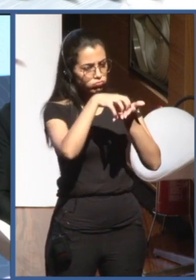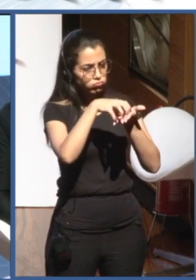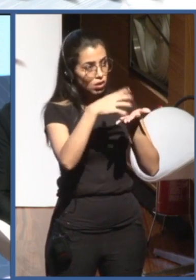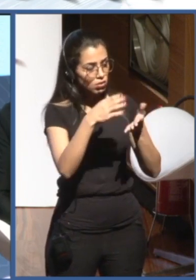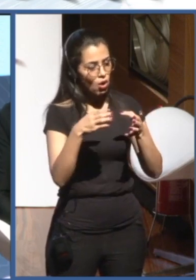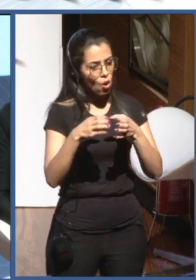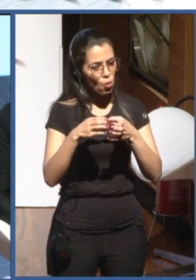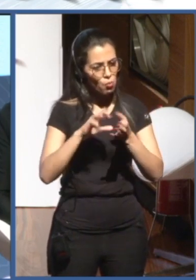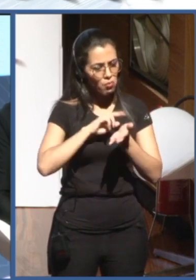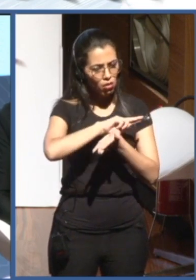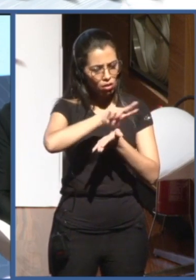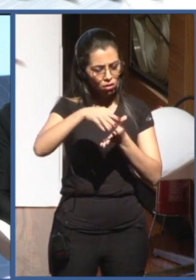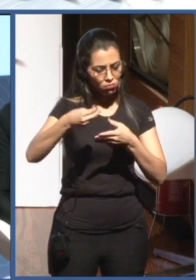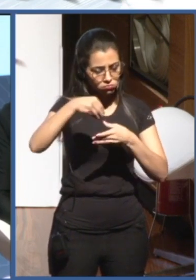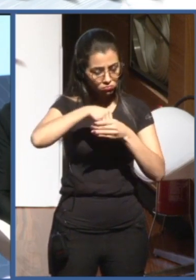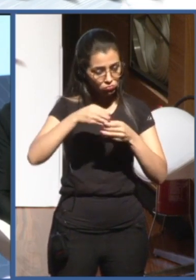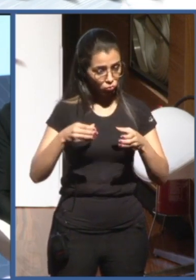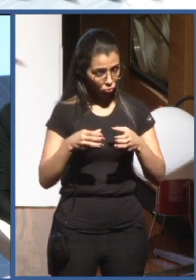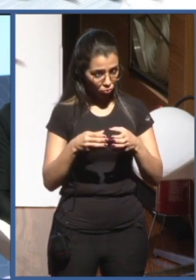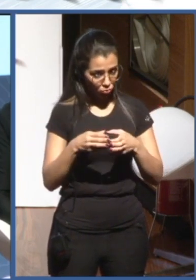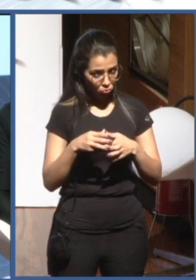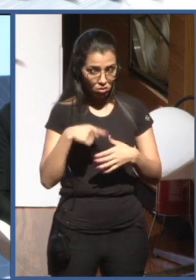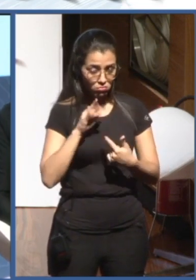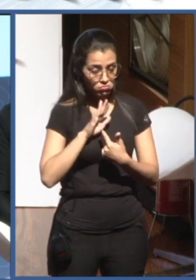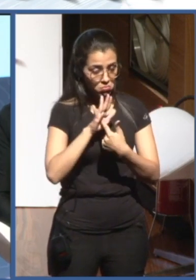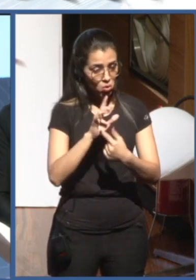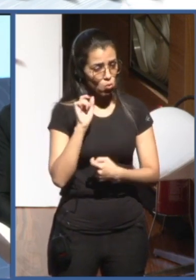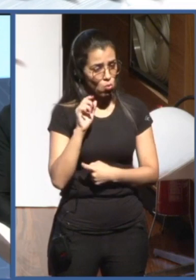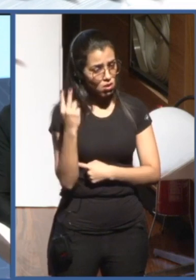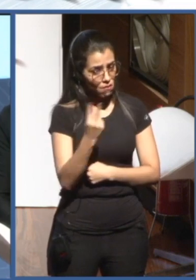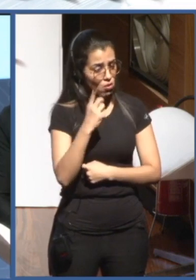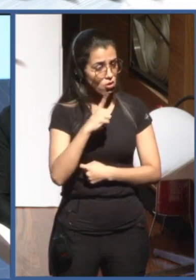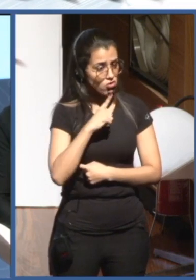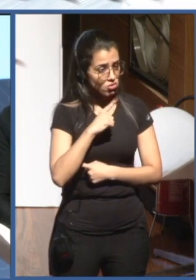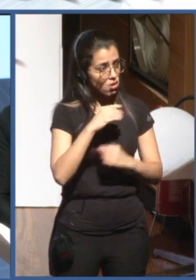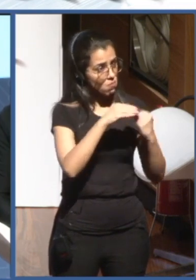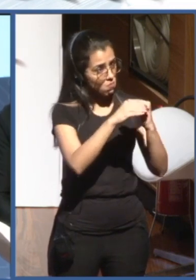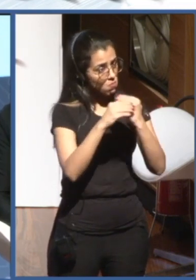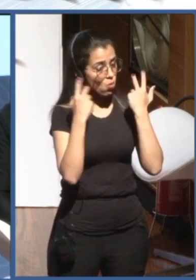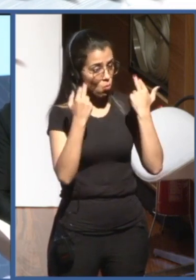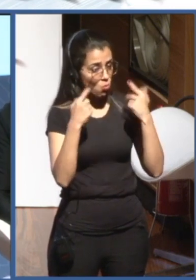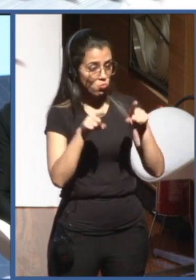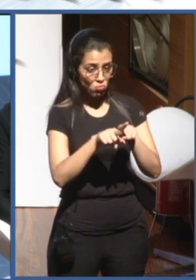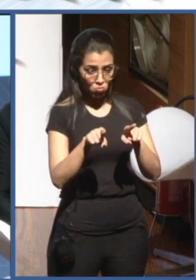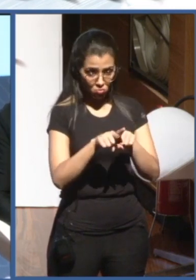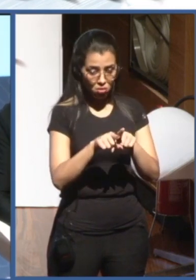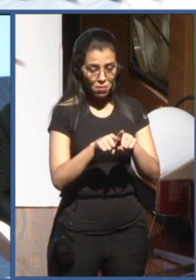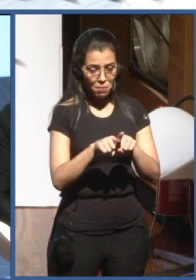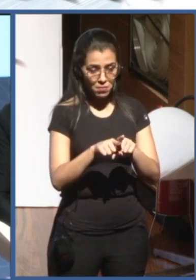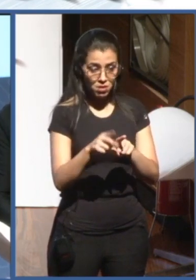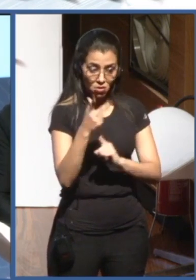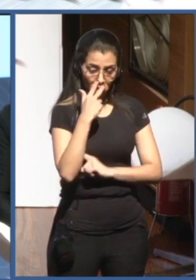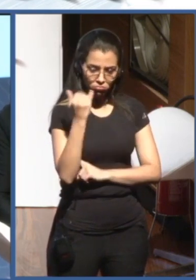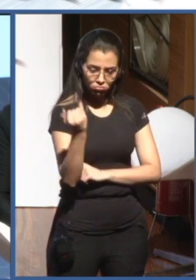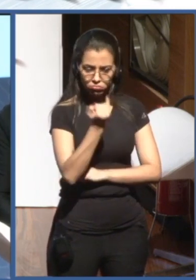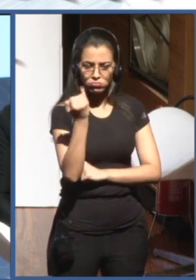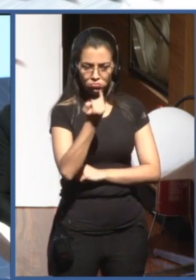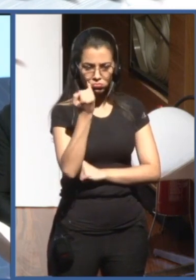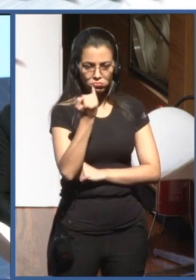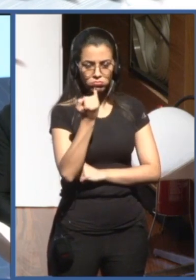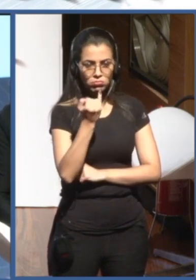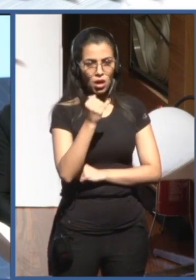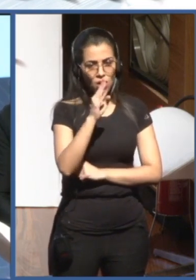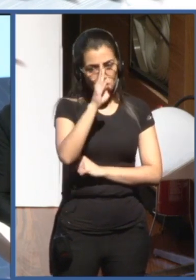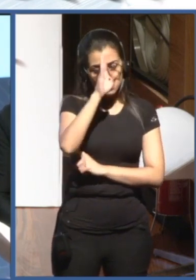is that we do have some common core values going forward, which is an important thing to note. The principles also embody